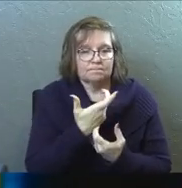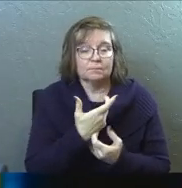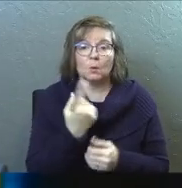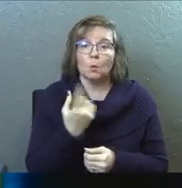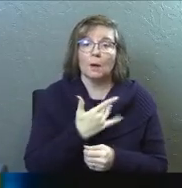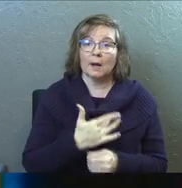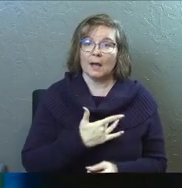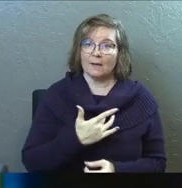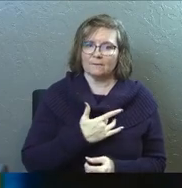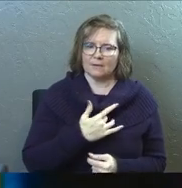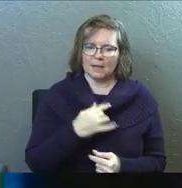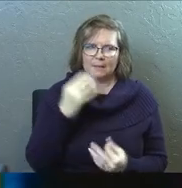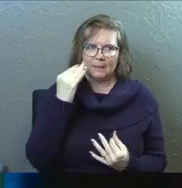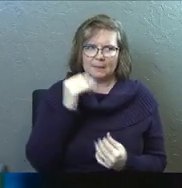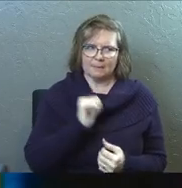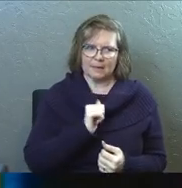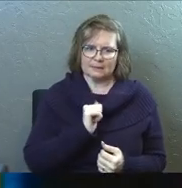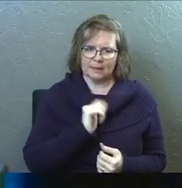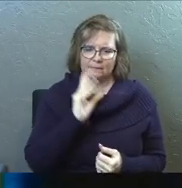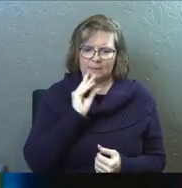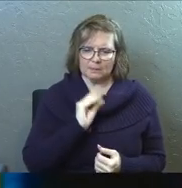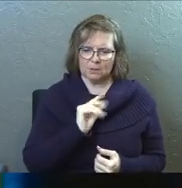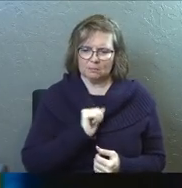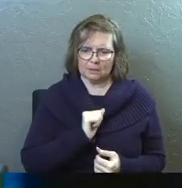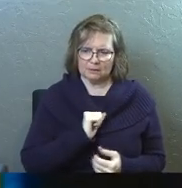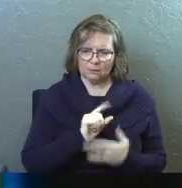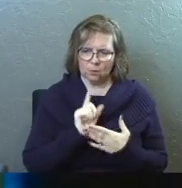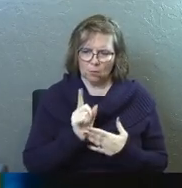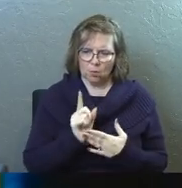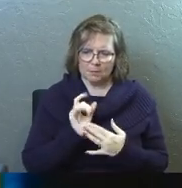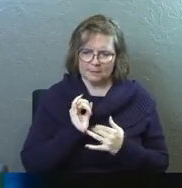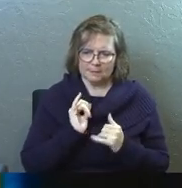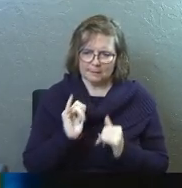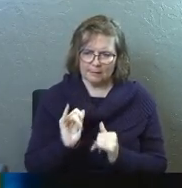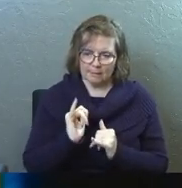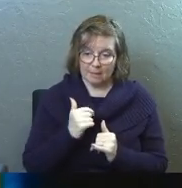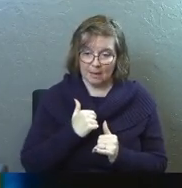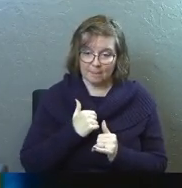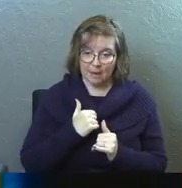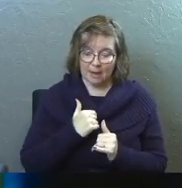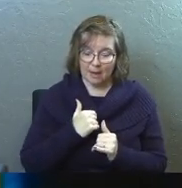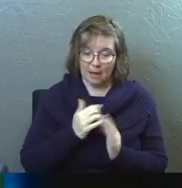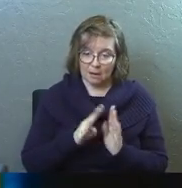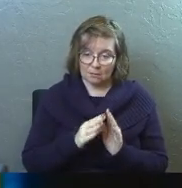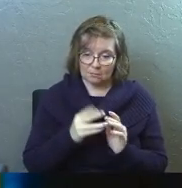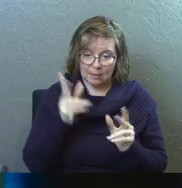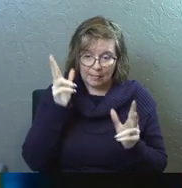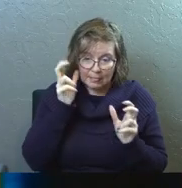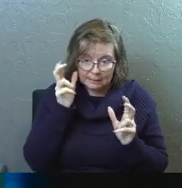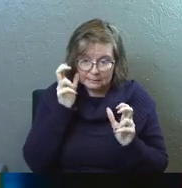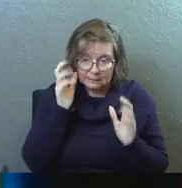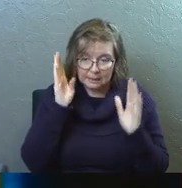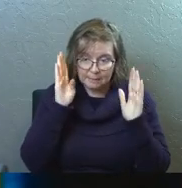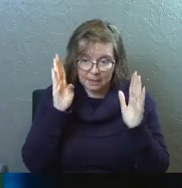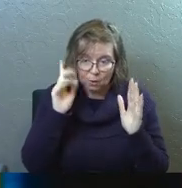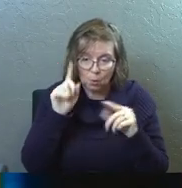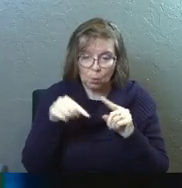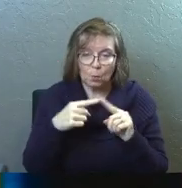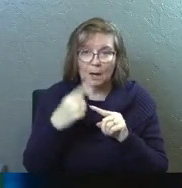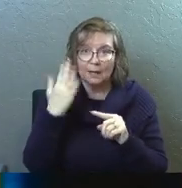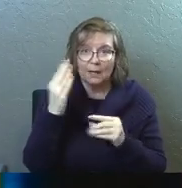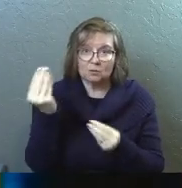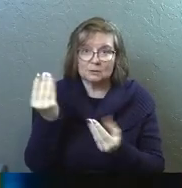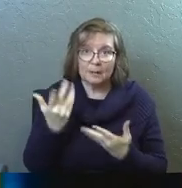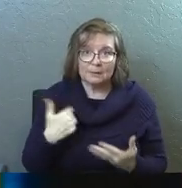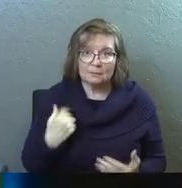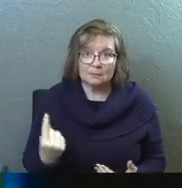myself, when have I felt those nudges? When have I had those moments? Am I receptive to those moments? Am I listening? That's the challenge for me and